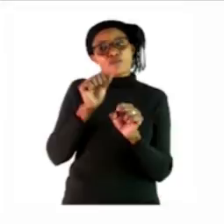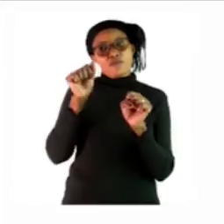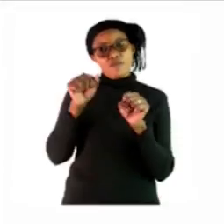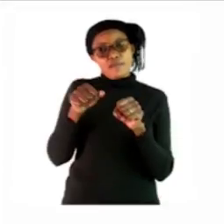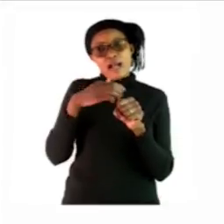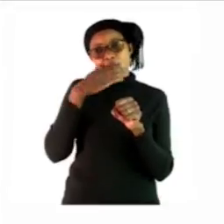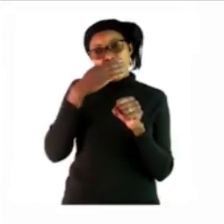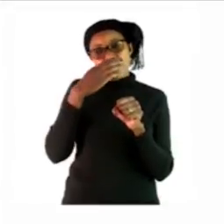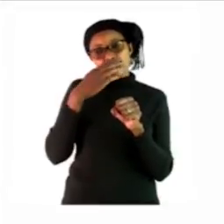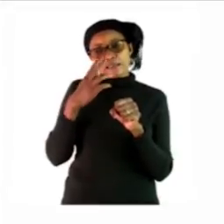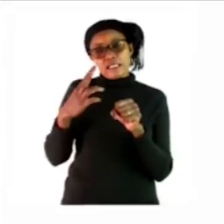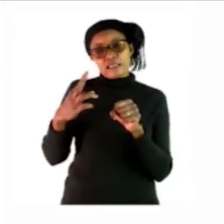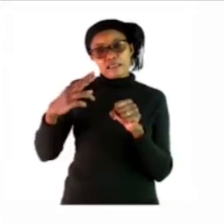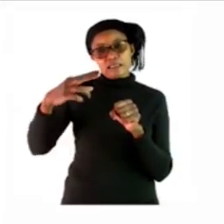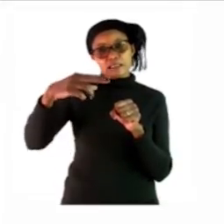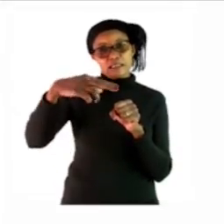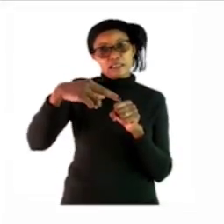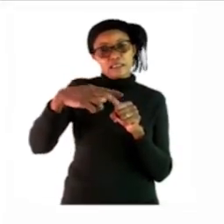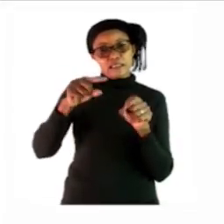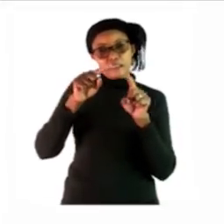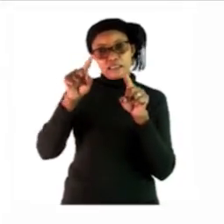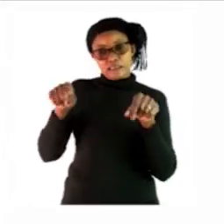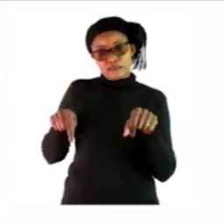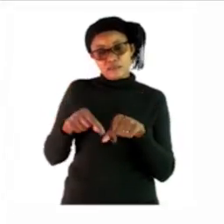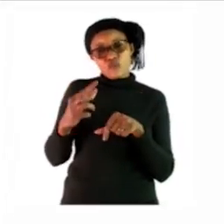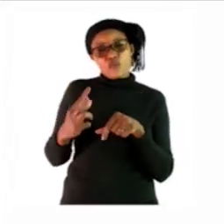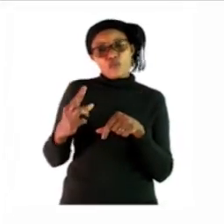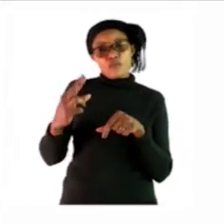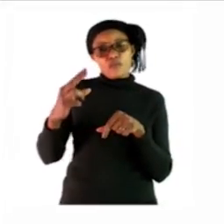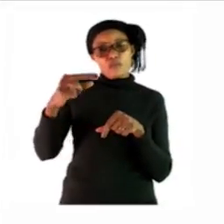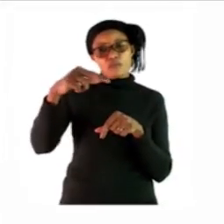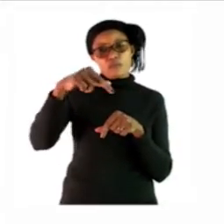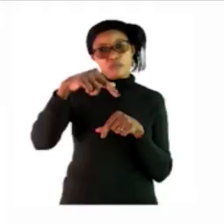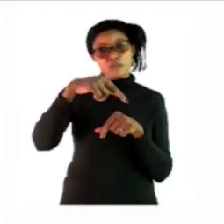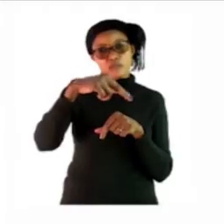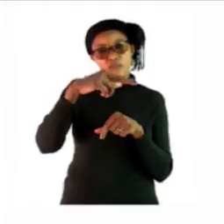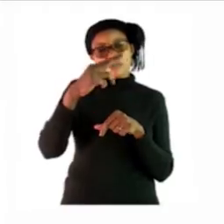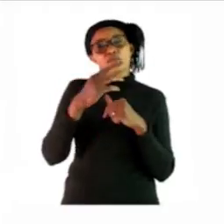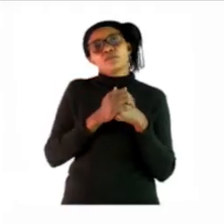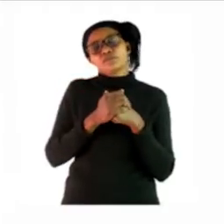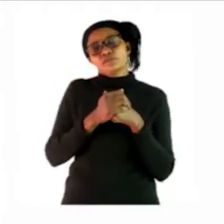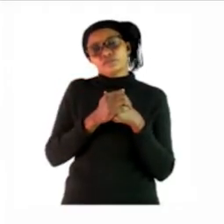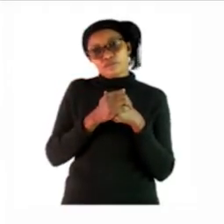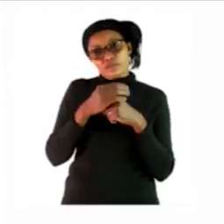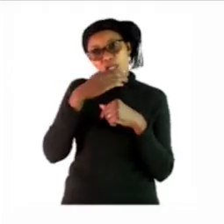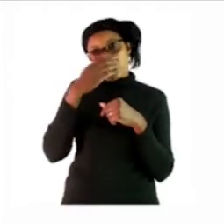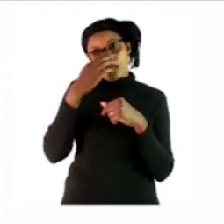apples are in boxes or in blocks we must cut out